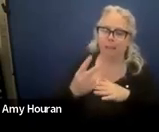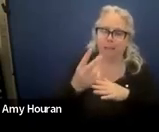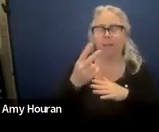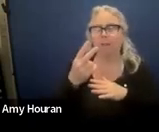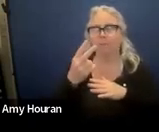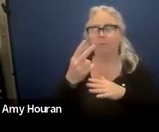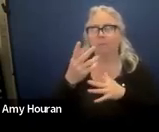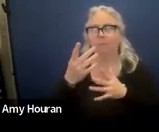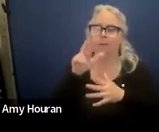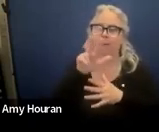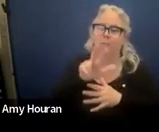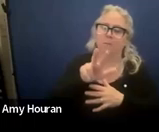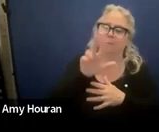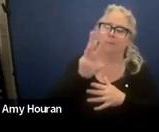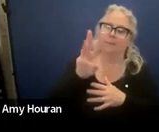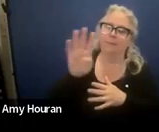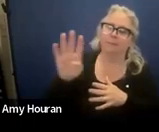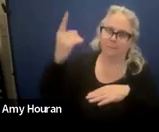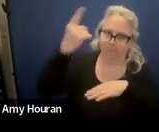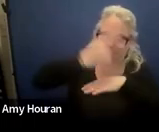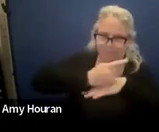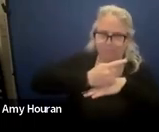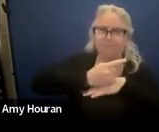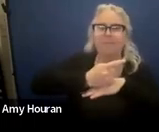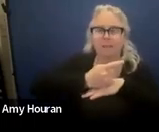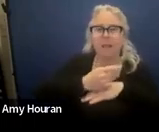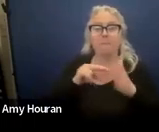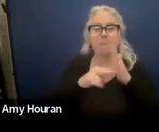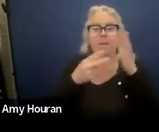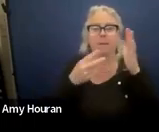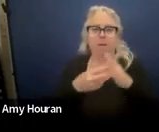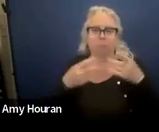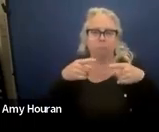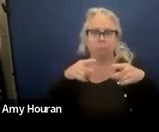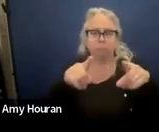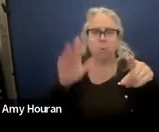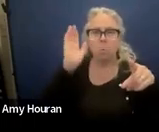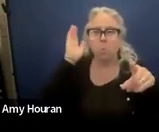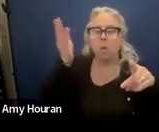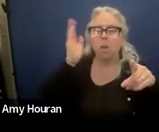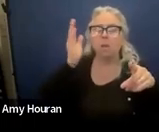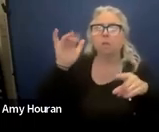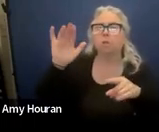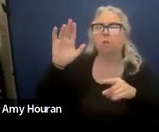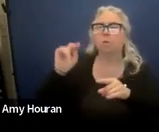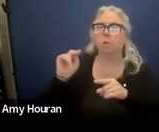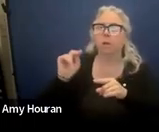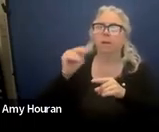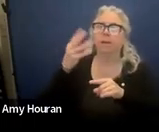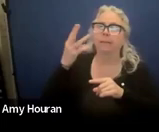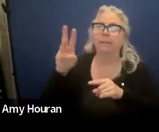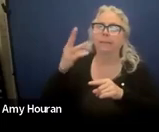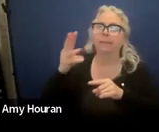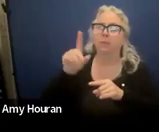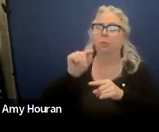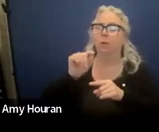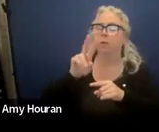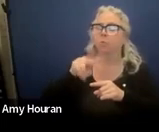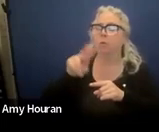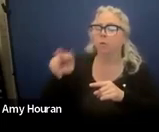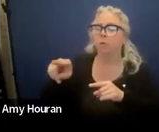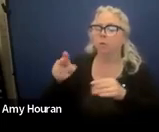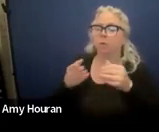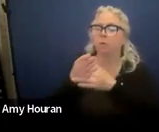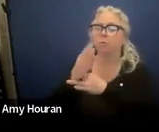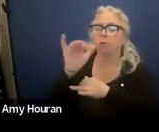anyway 364 days meaning that the duration would be january 16th 2022 through january